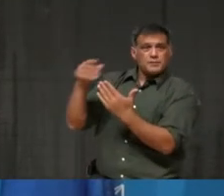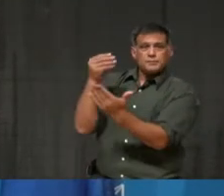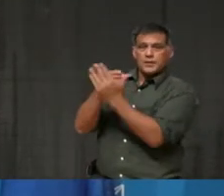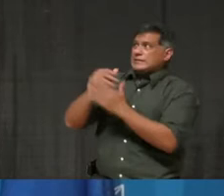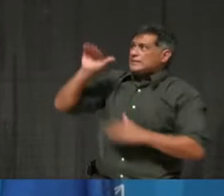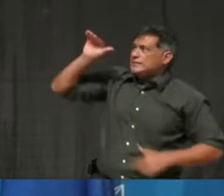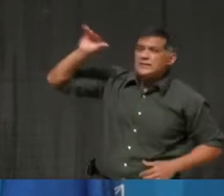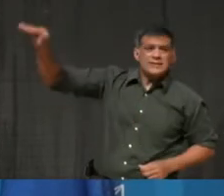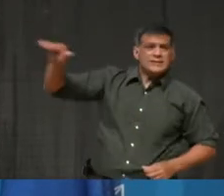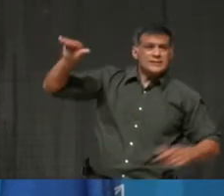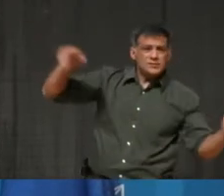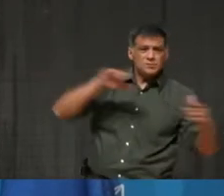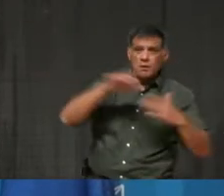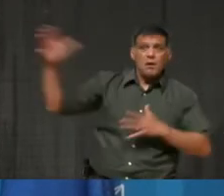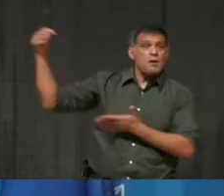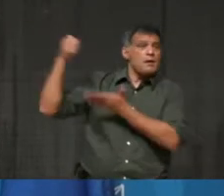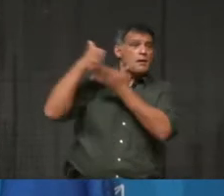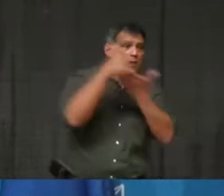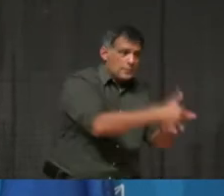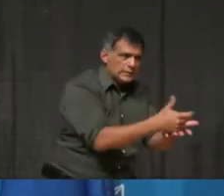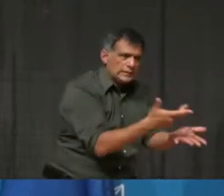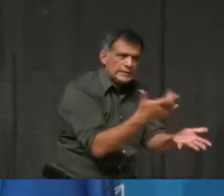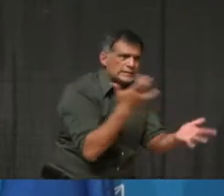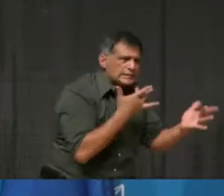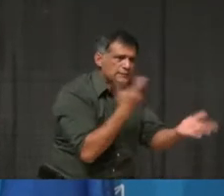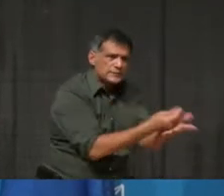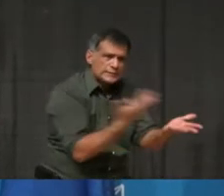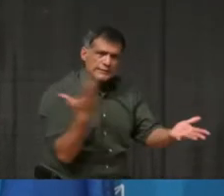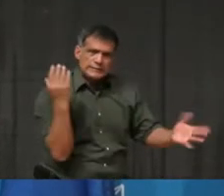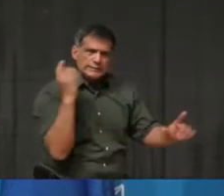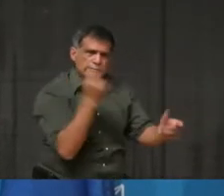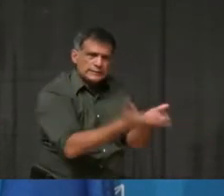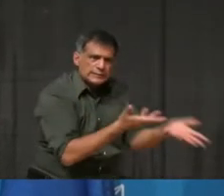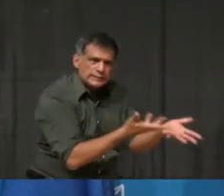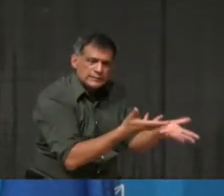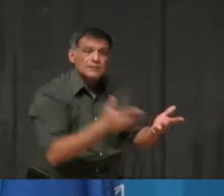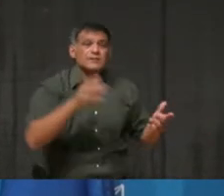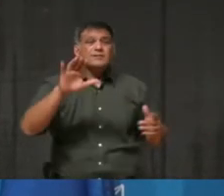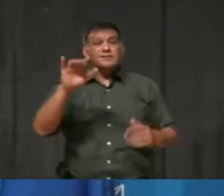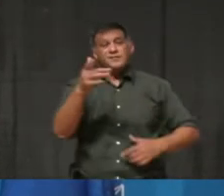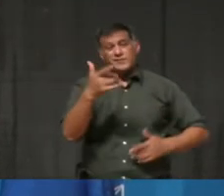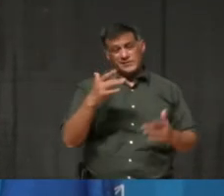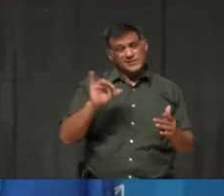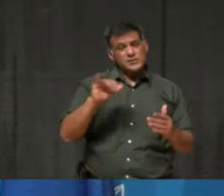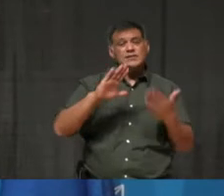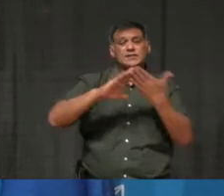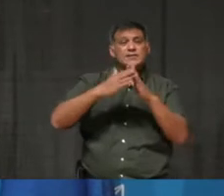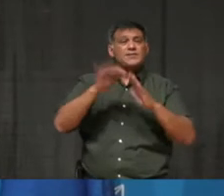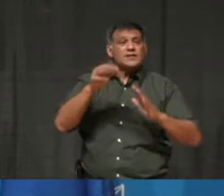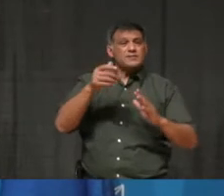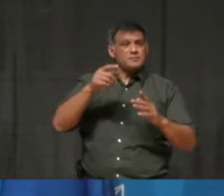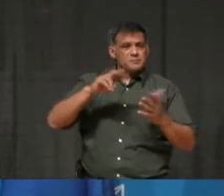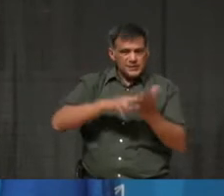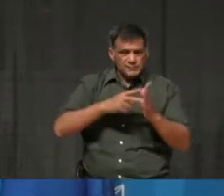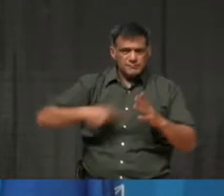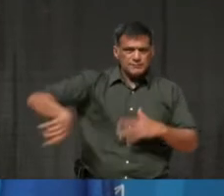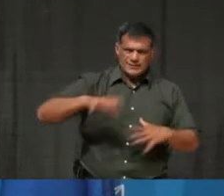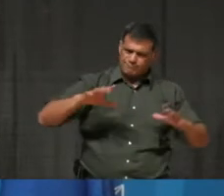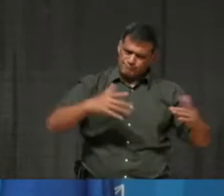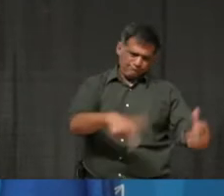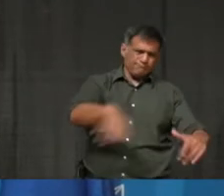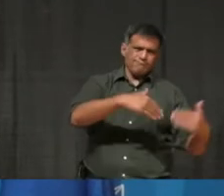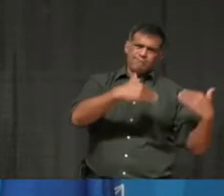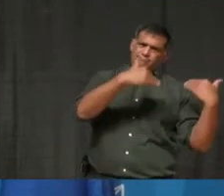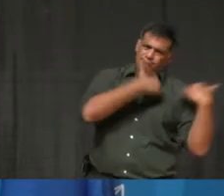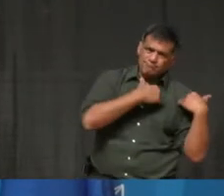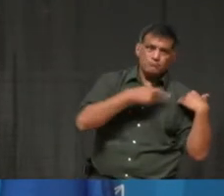they can weather this storm. I also thank everyone in our community who has stood up to do their part. For the faith leaders and